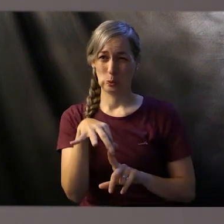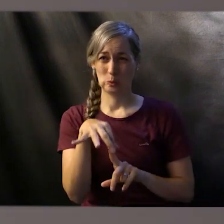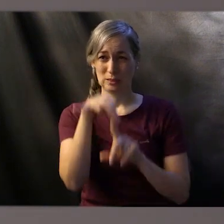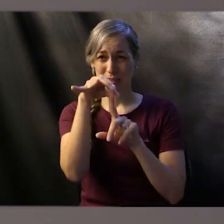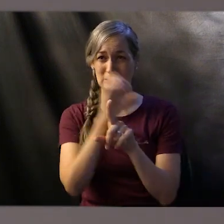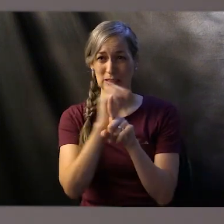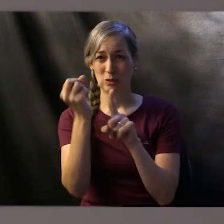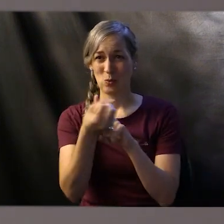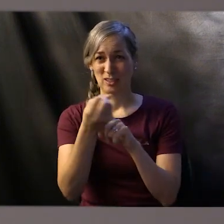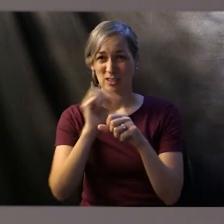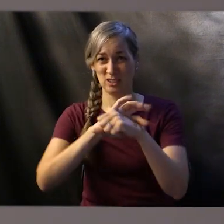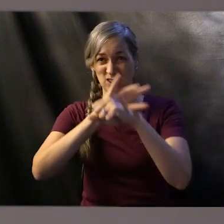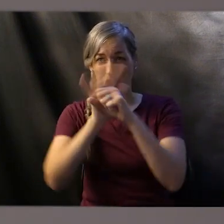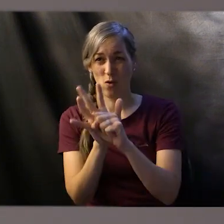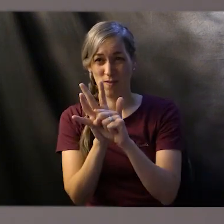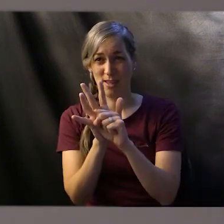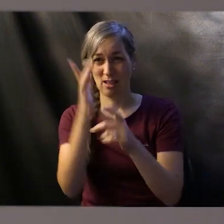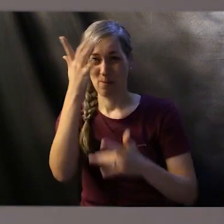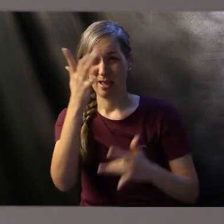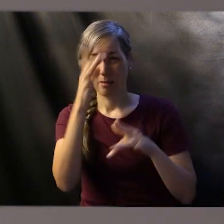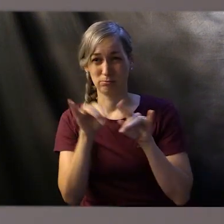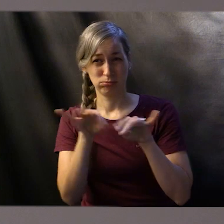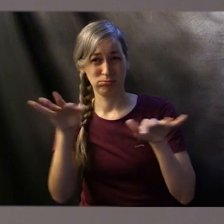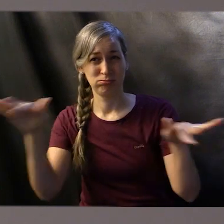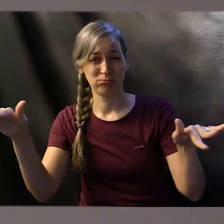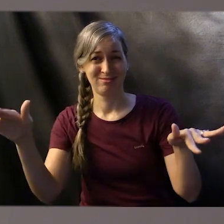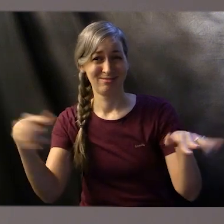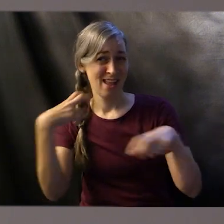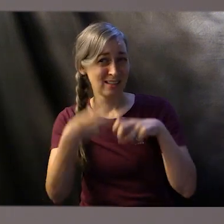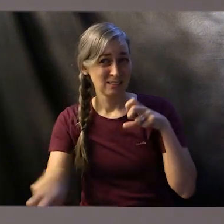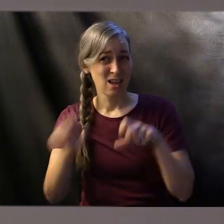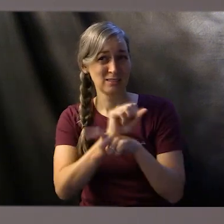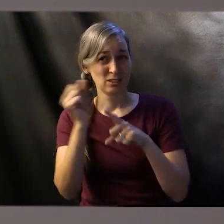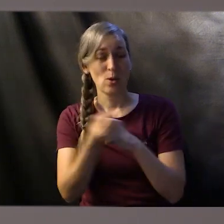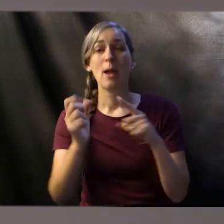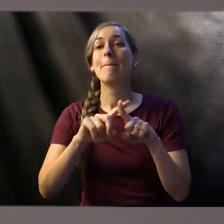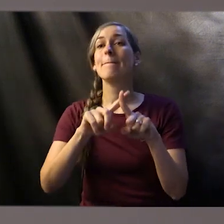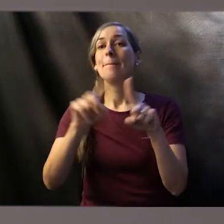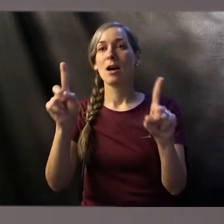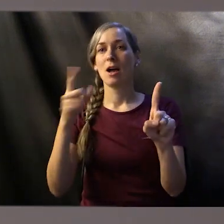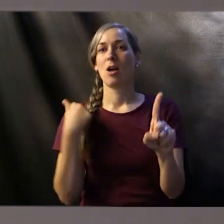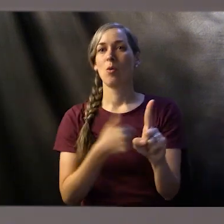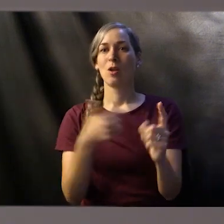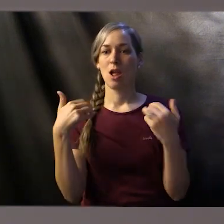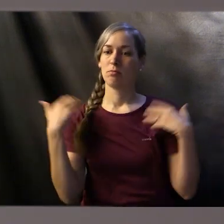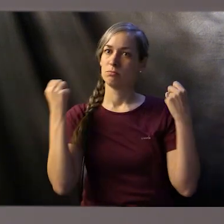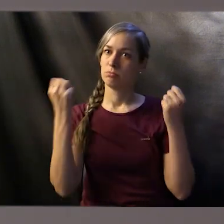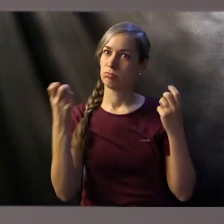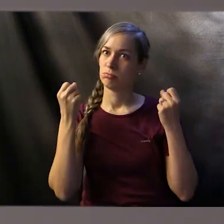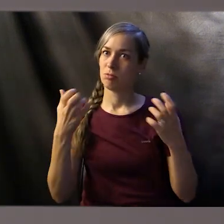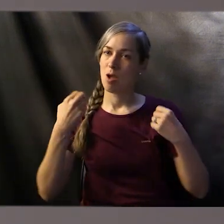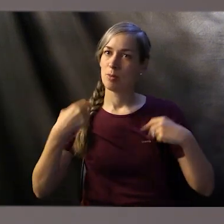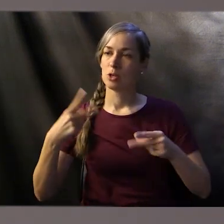pandemic. But even though it's a tough situation, we have been presented with numerous opportunities to